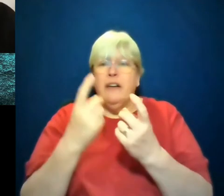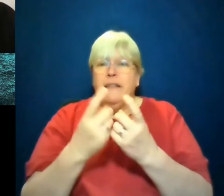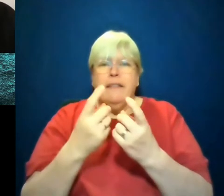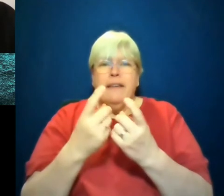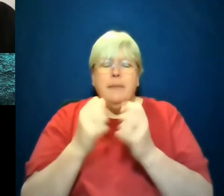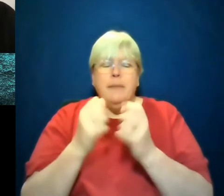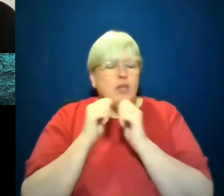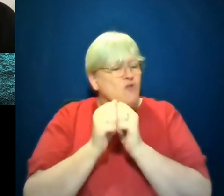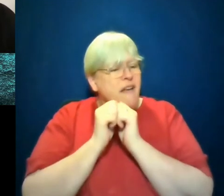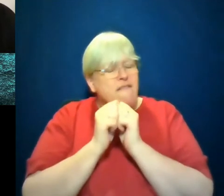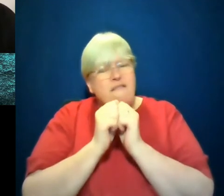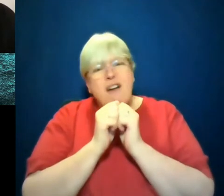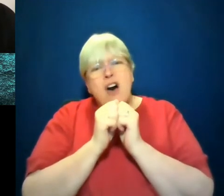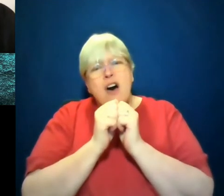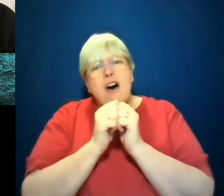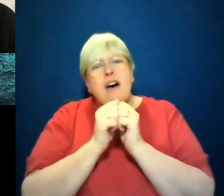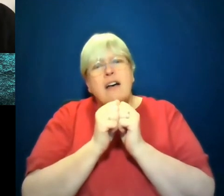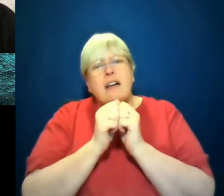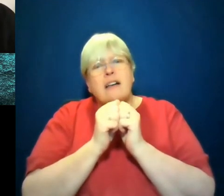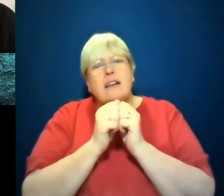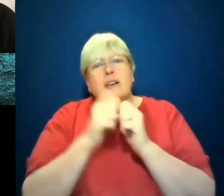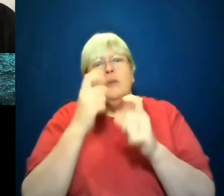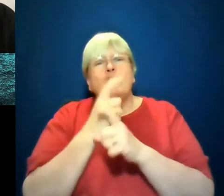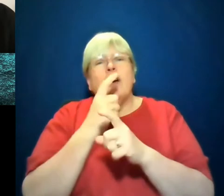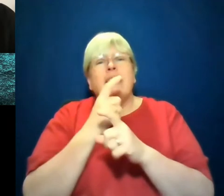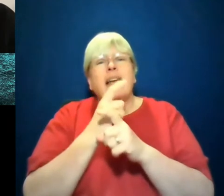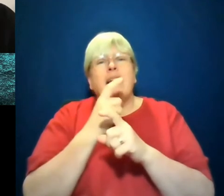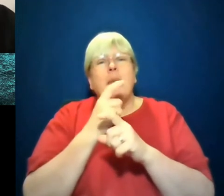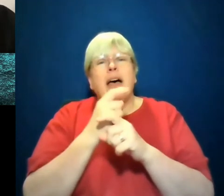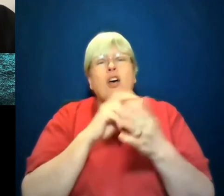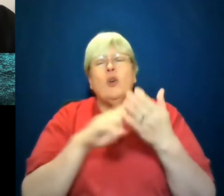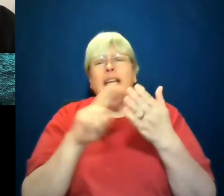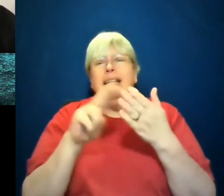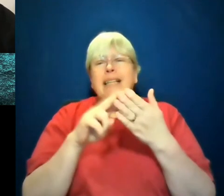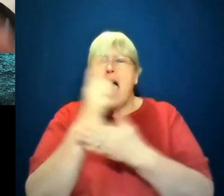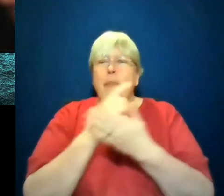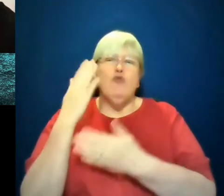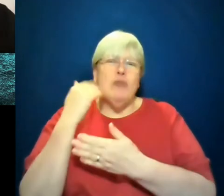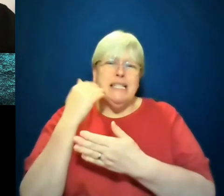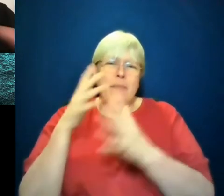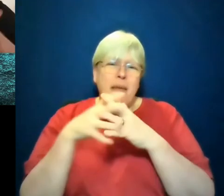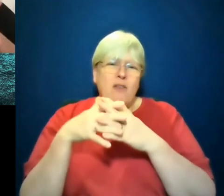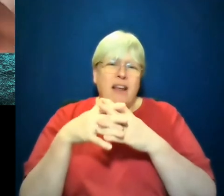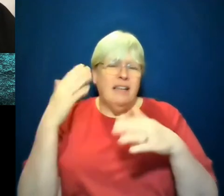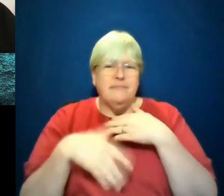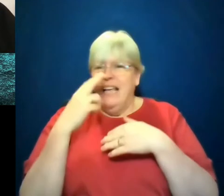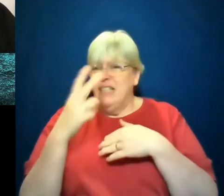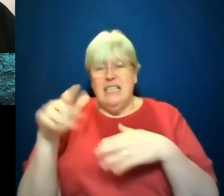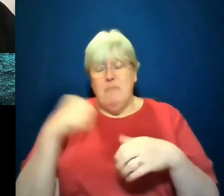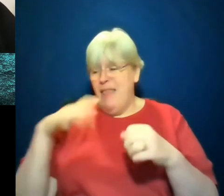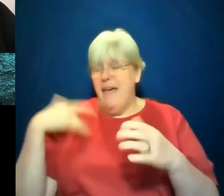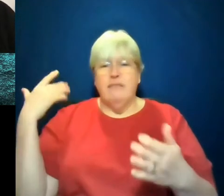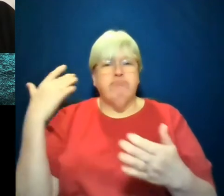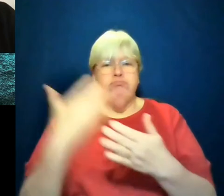noise. When you're talking about nakedly about racism in America, in a way that I've never seen in my lifetime, like nakedly on the